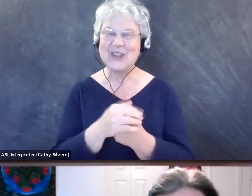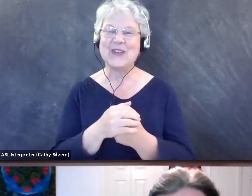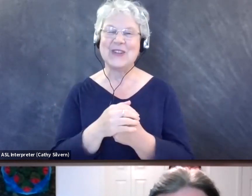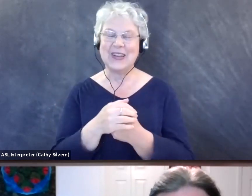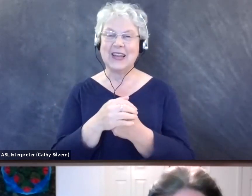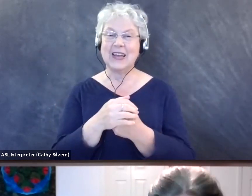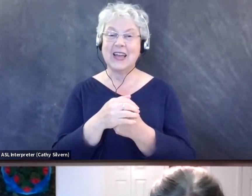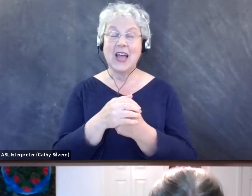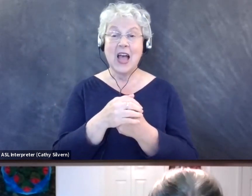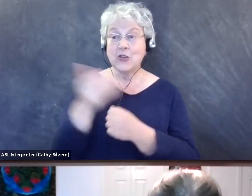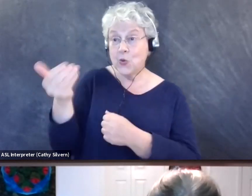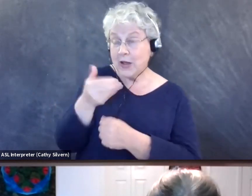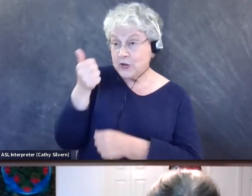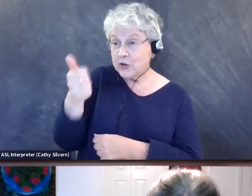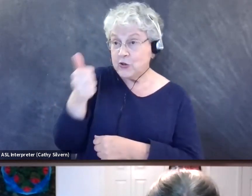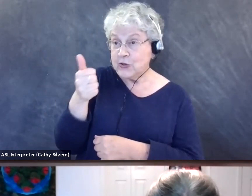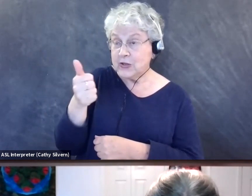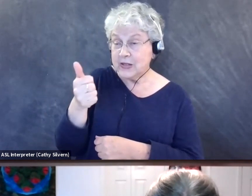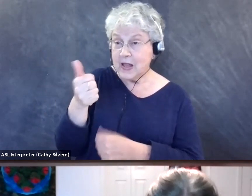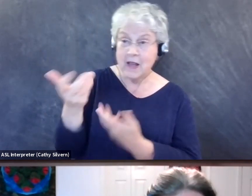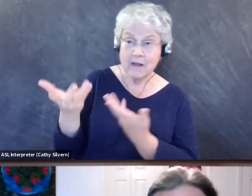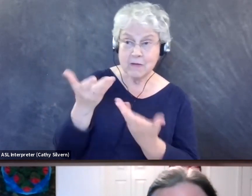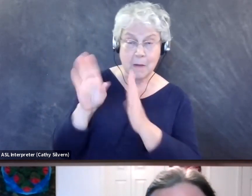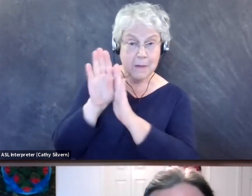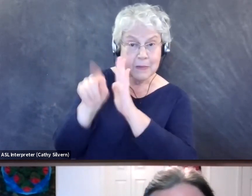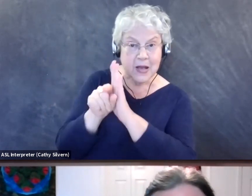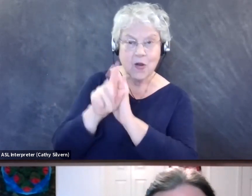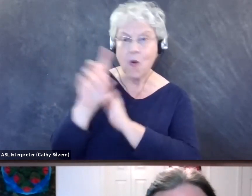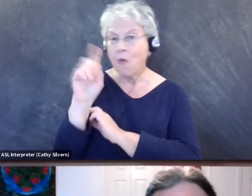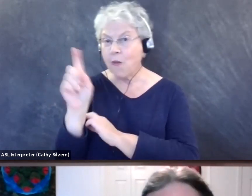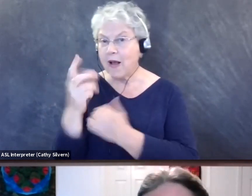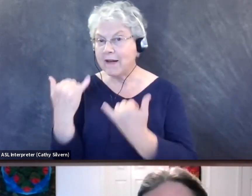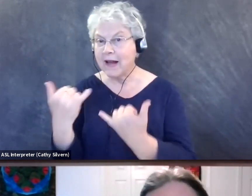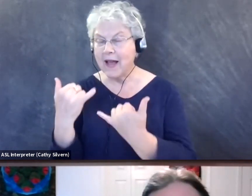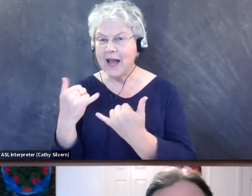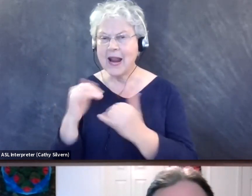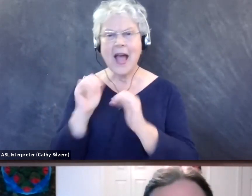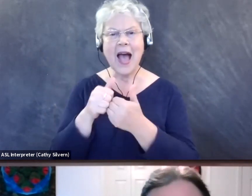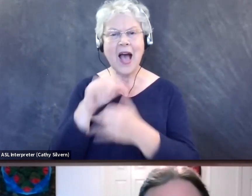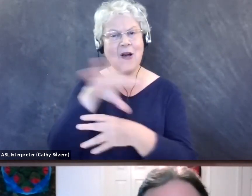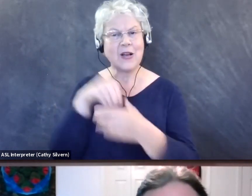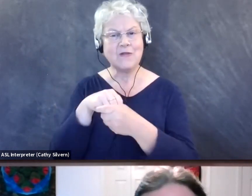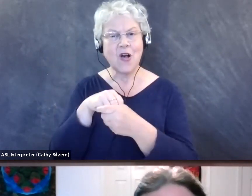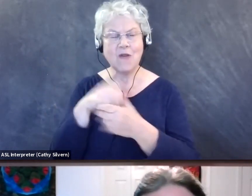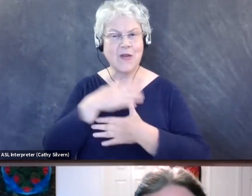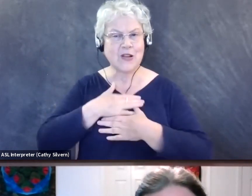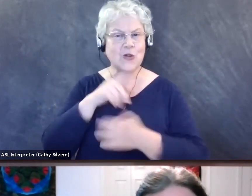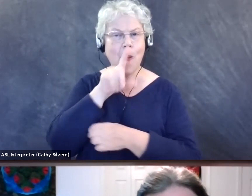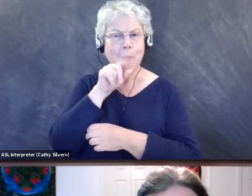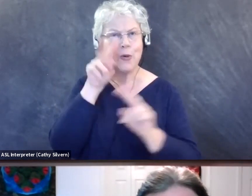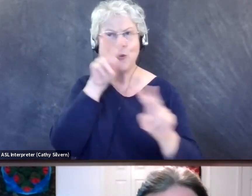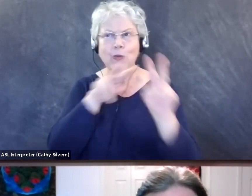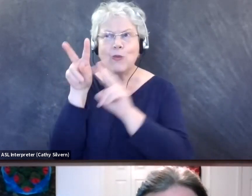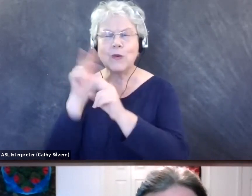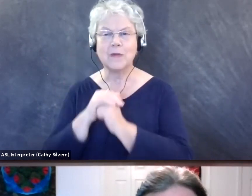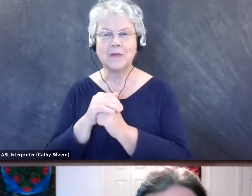Would you like to introduce yourself a little bit and where you are and maybe how you got into birding? Okay, sure.